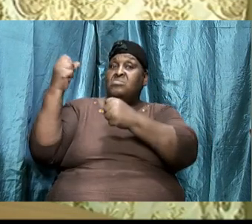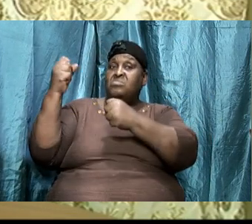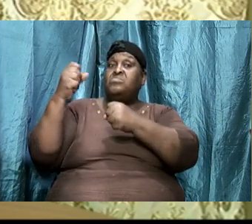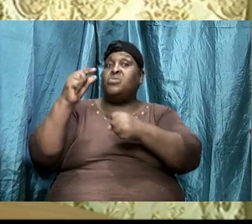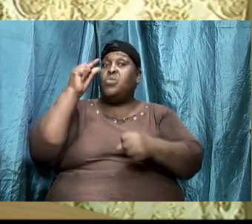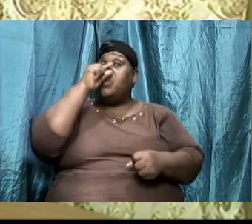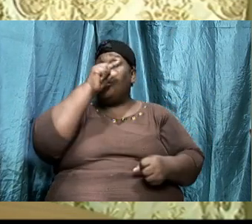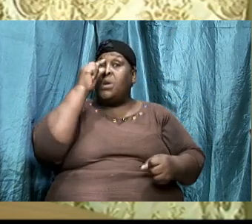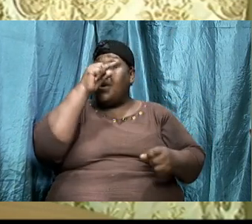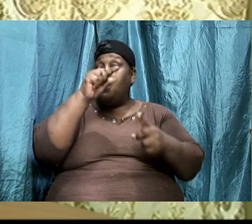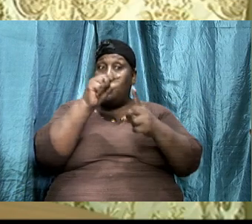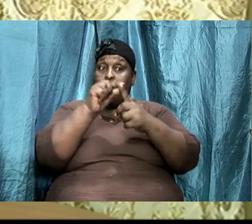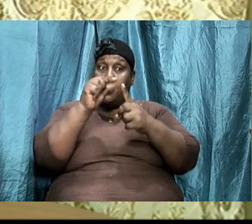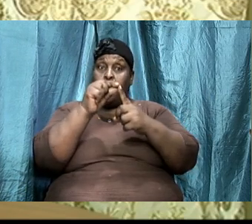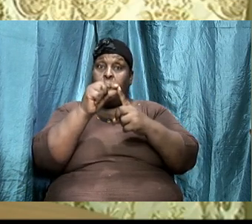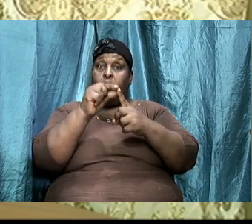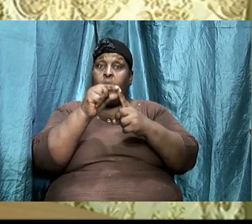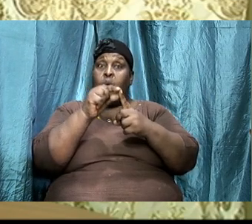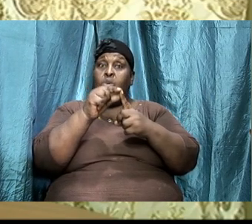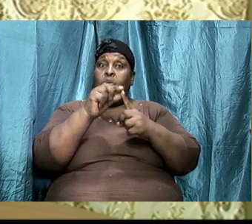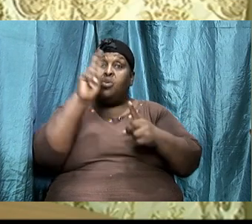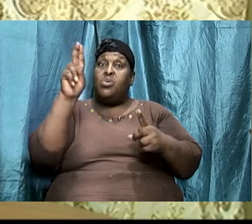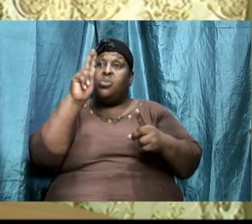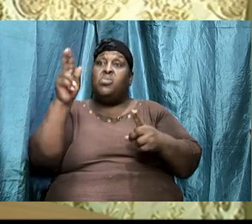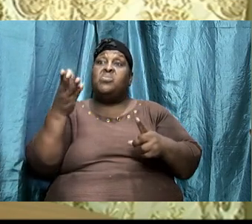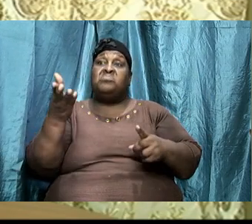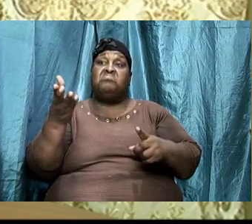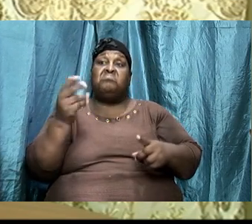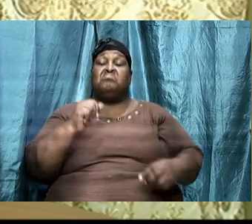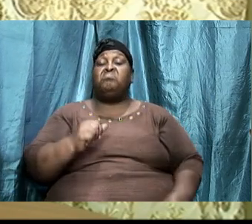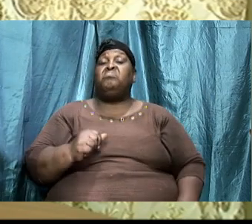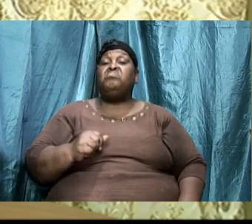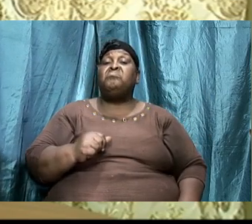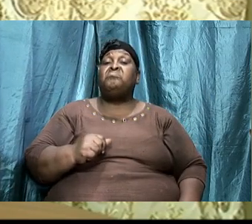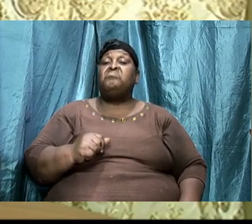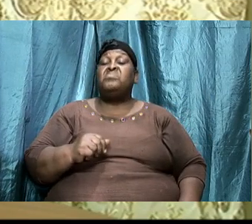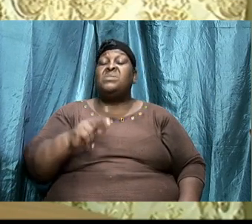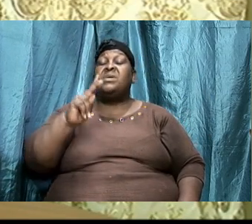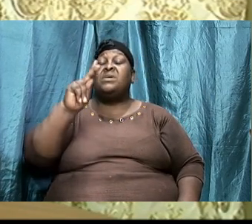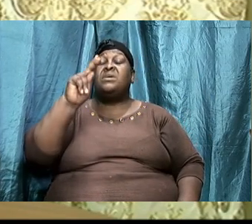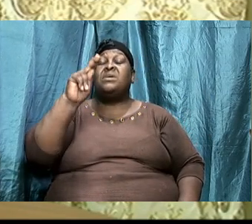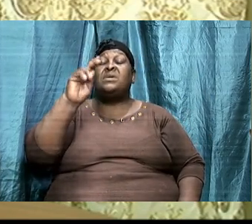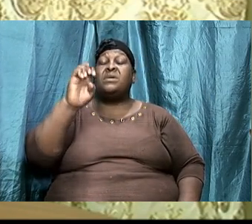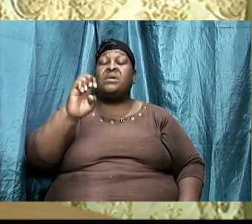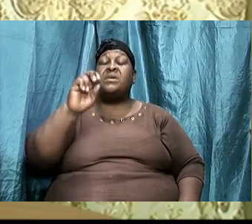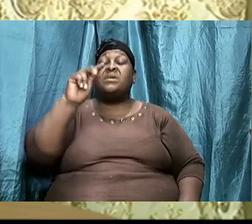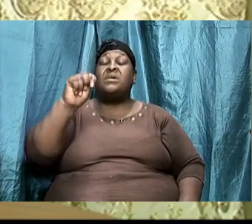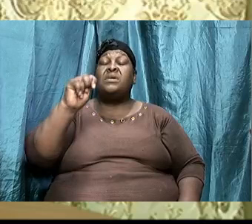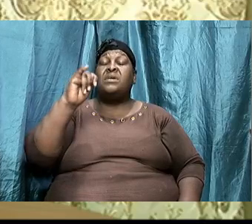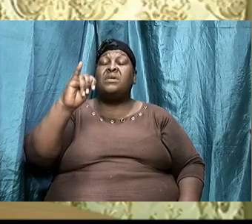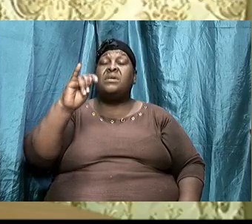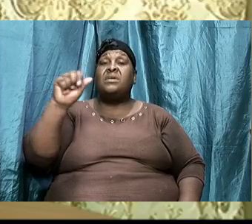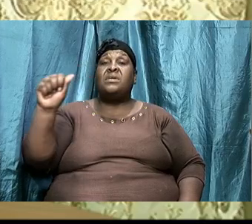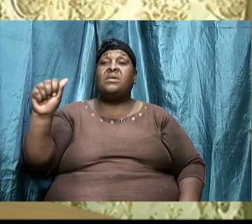is ketiai and it means power, strength,